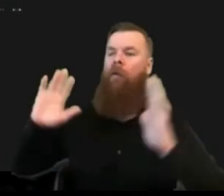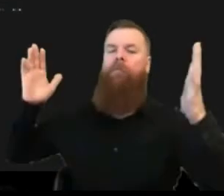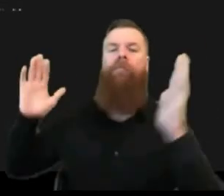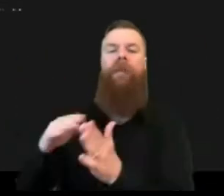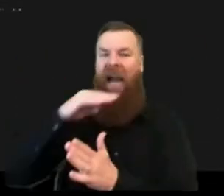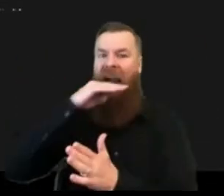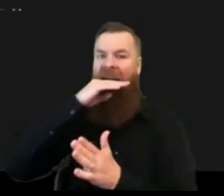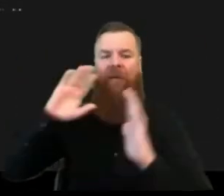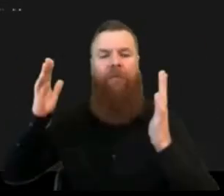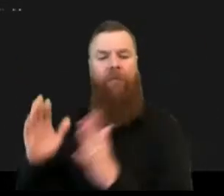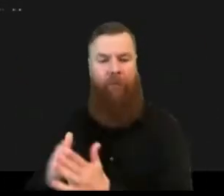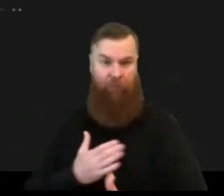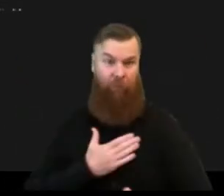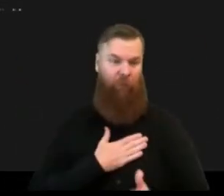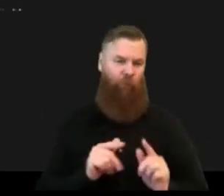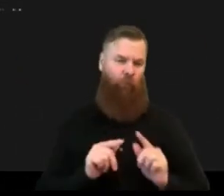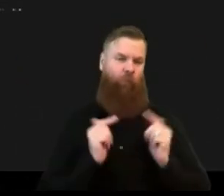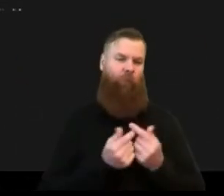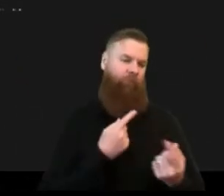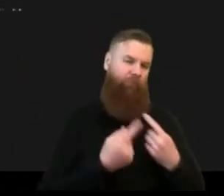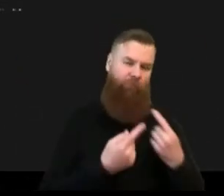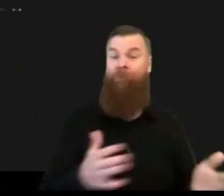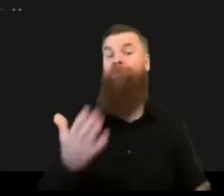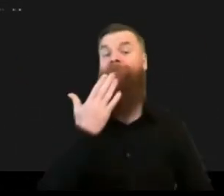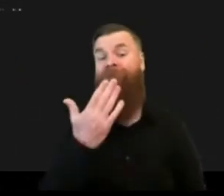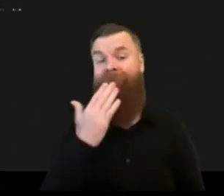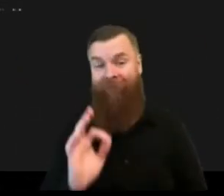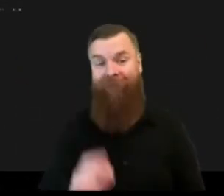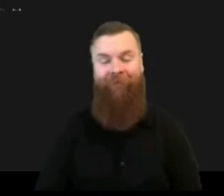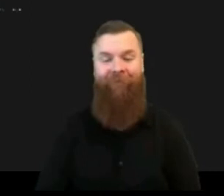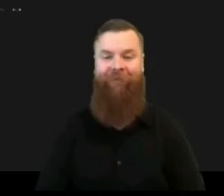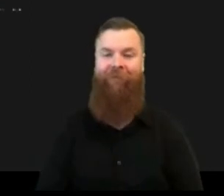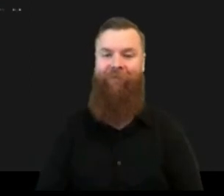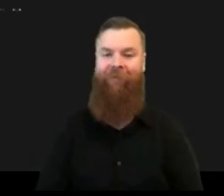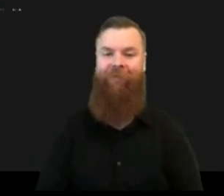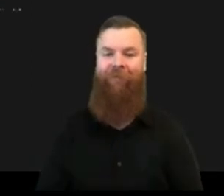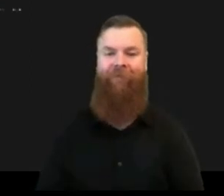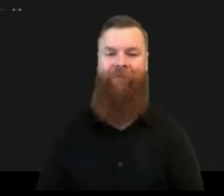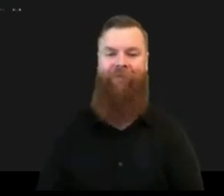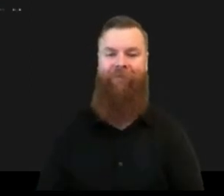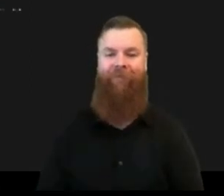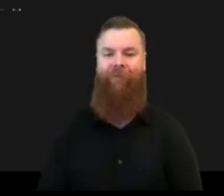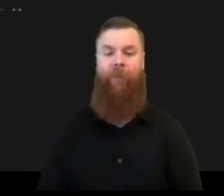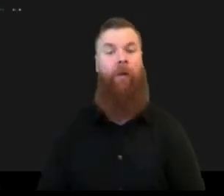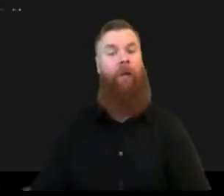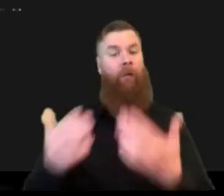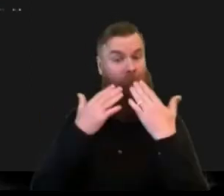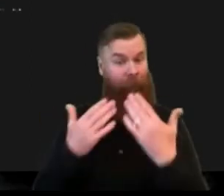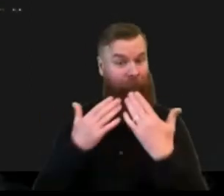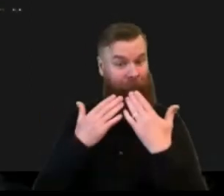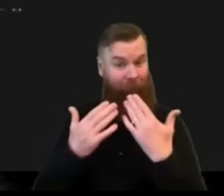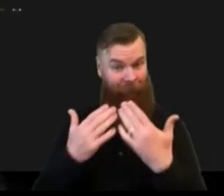thank you very much um again so we're seeing a lot of the same